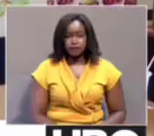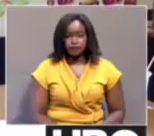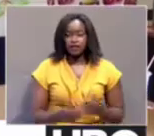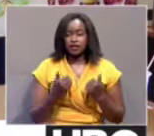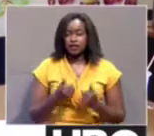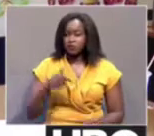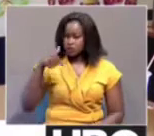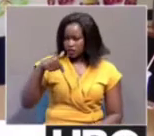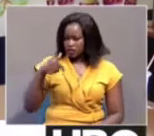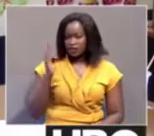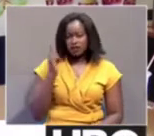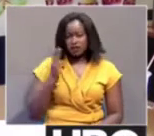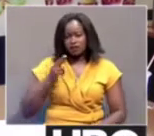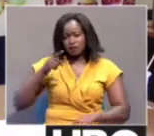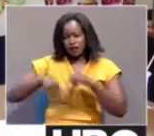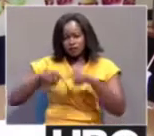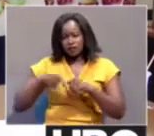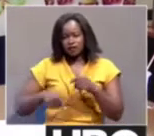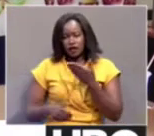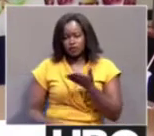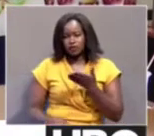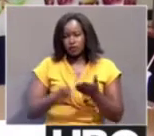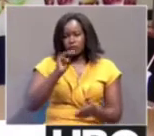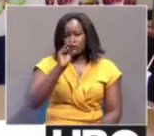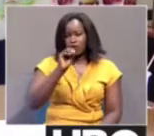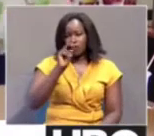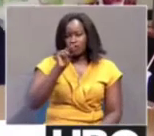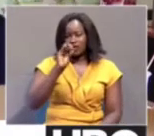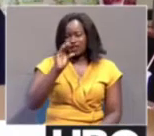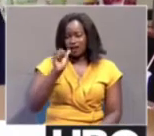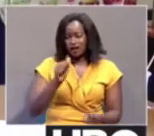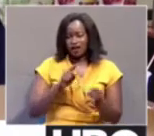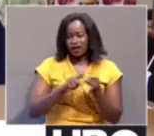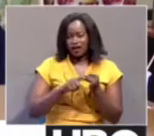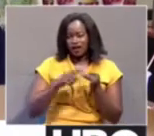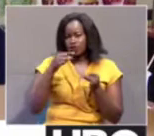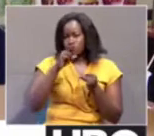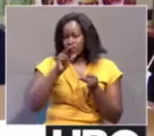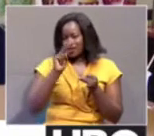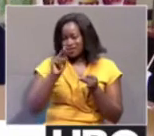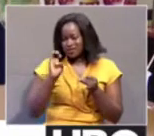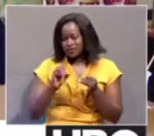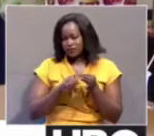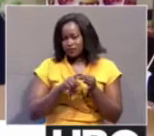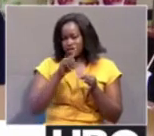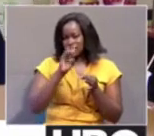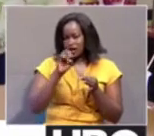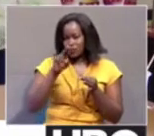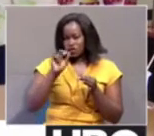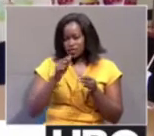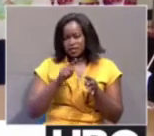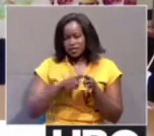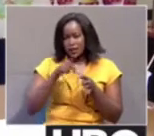seven that took part in this workshop, including YSL Monika, Grace Mutabazi, Deus Barugahare and Pathyasta Shoba,